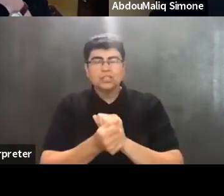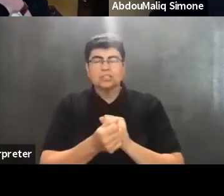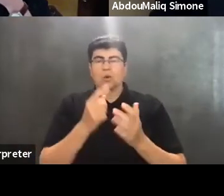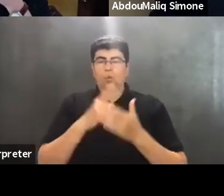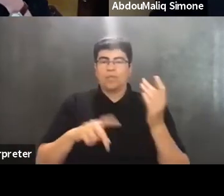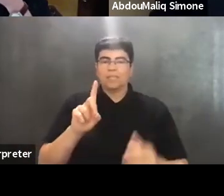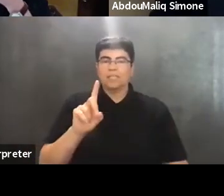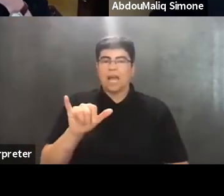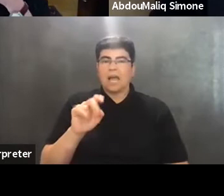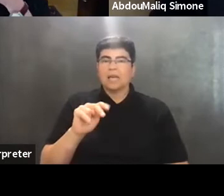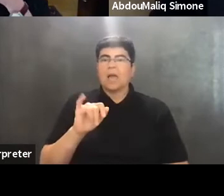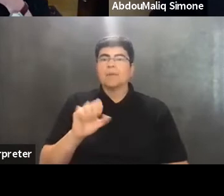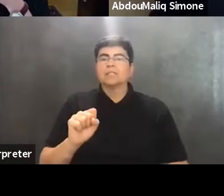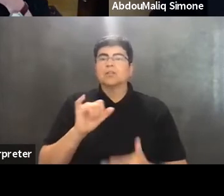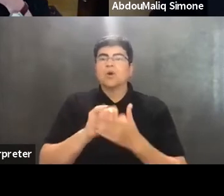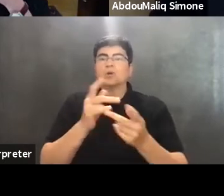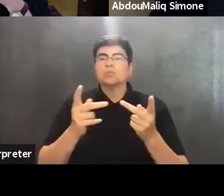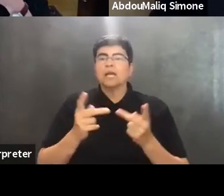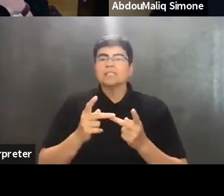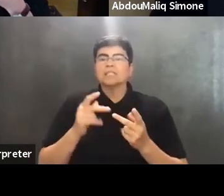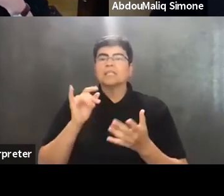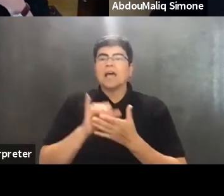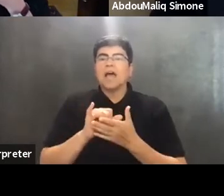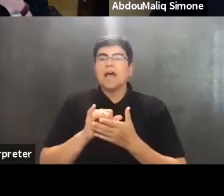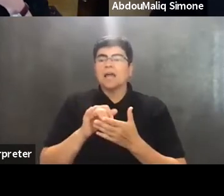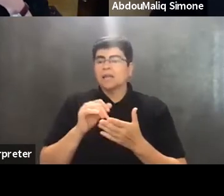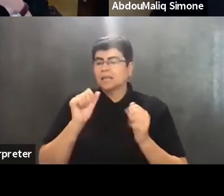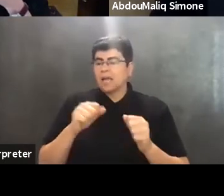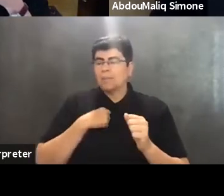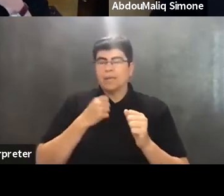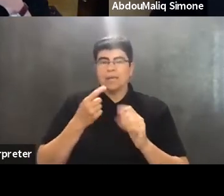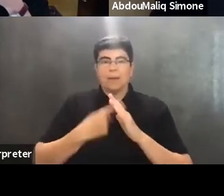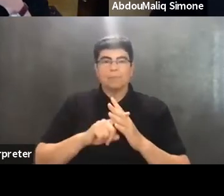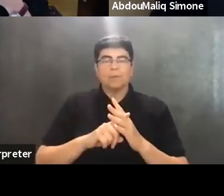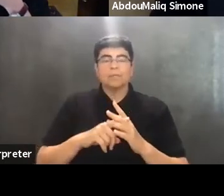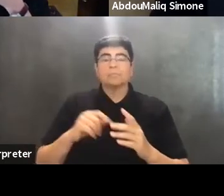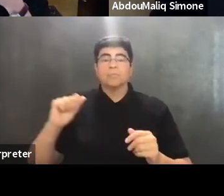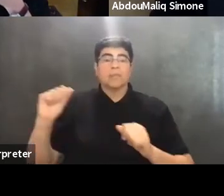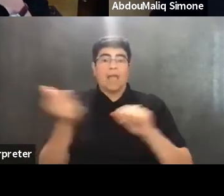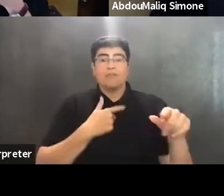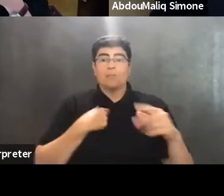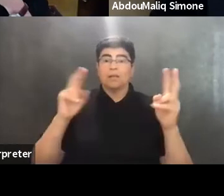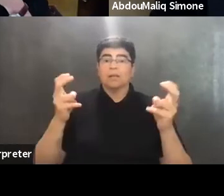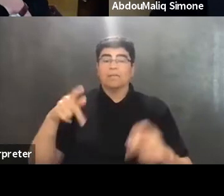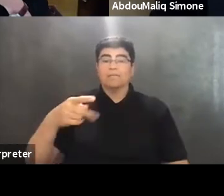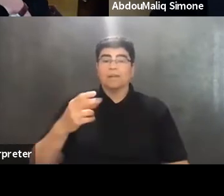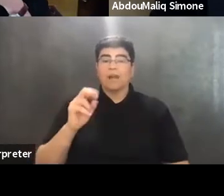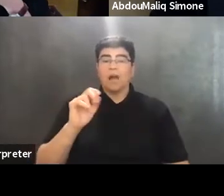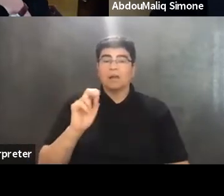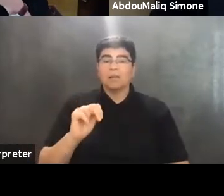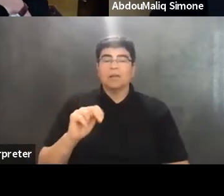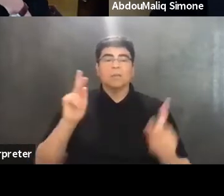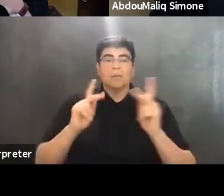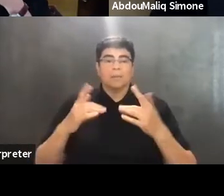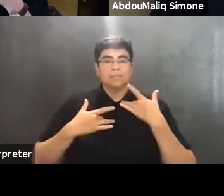of the places in which it's being implemented. Everyone loves quoting Fanon. People tend to